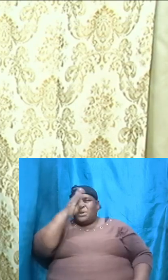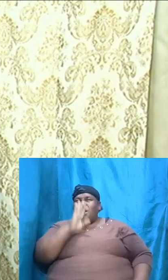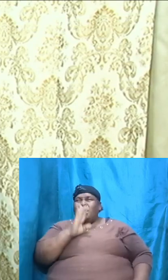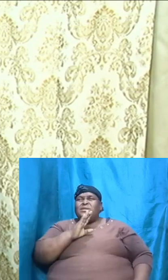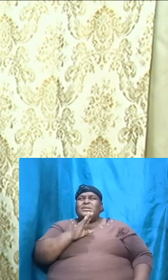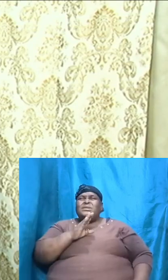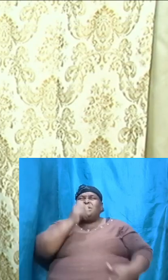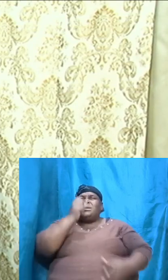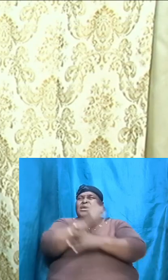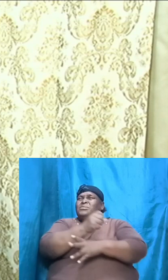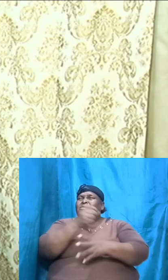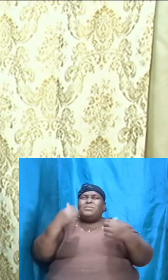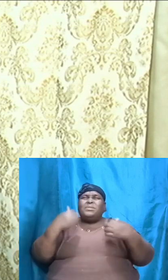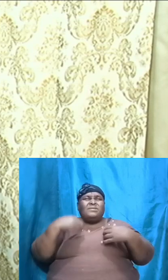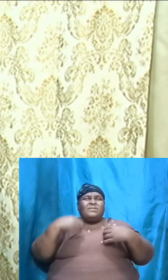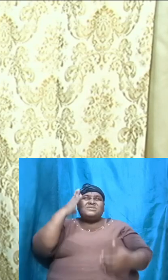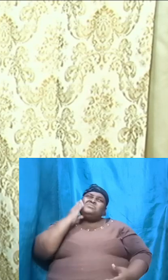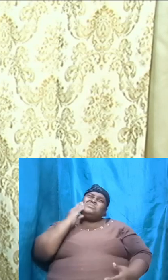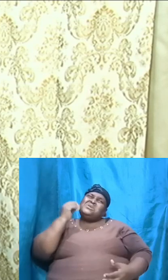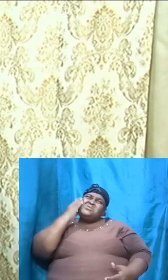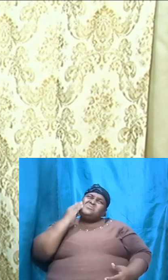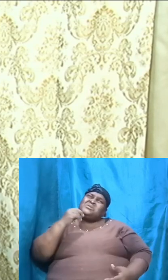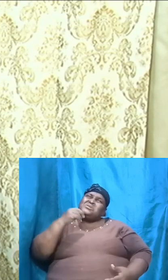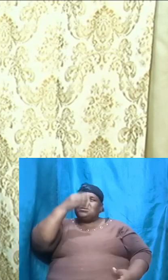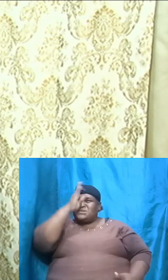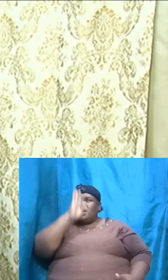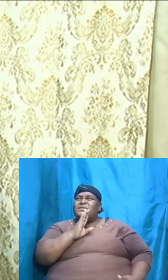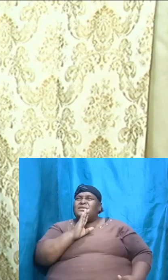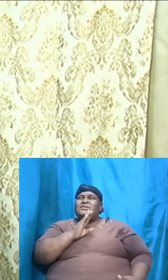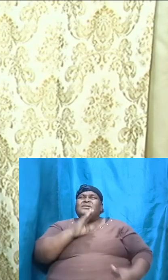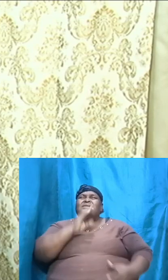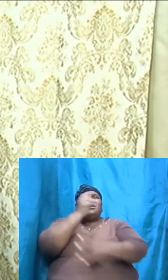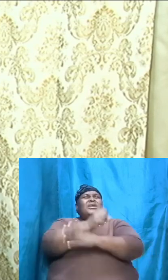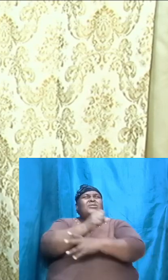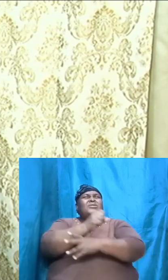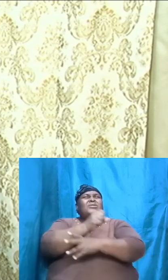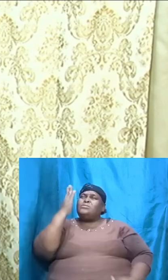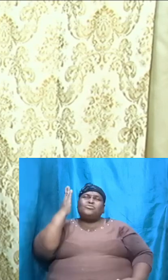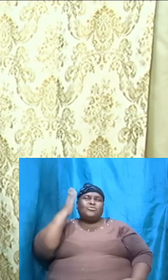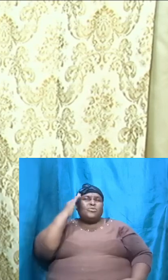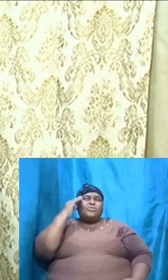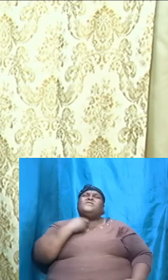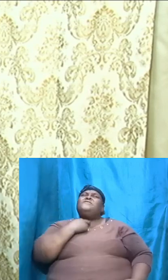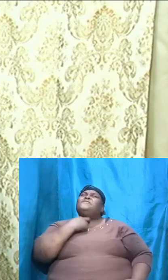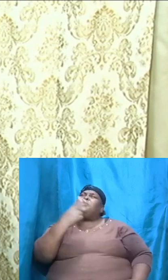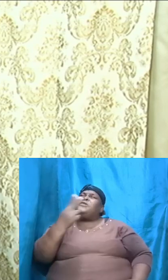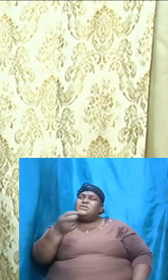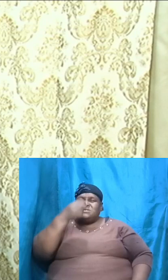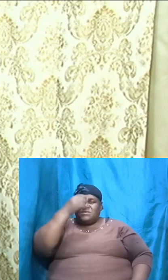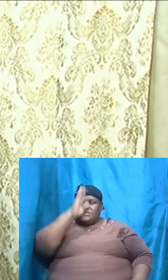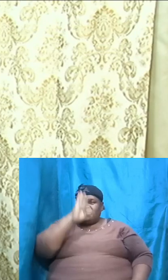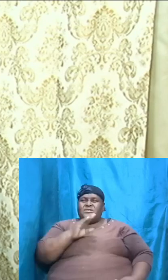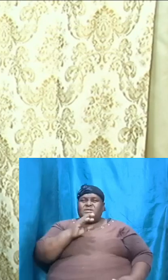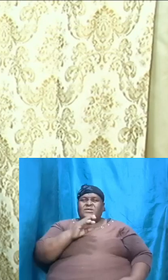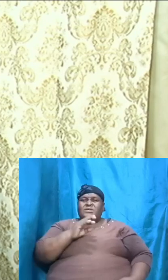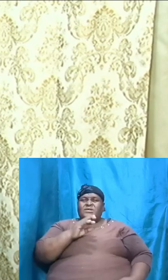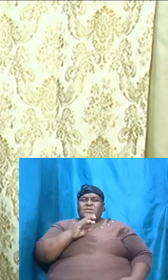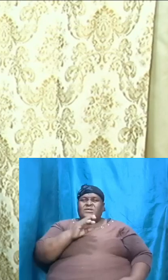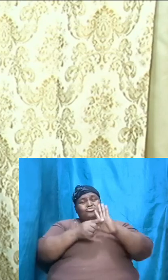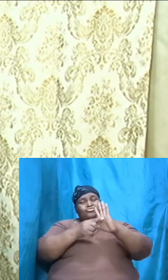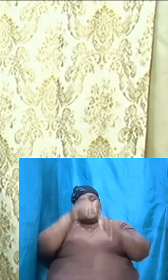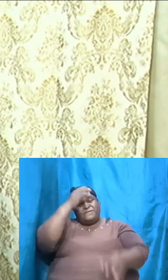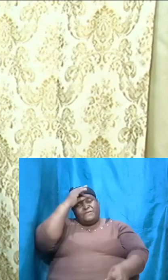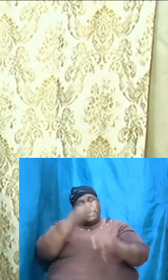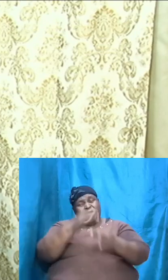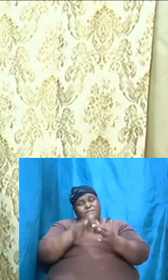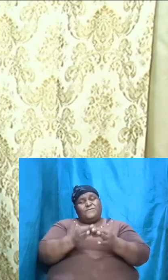experienced the Lord he knew the voice of the Lord and this is showing the faithfulness of the man and man of faith